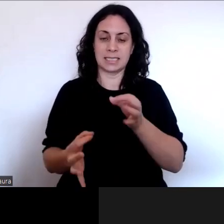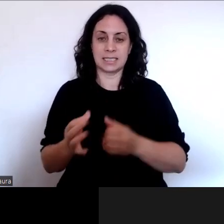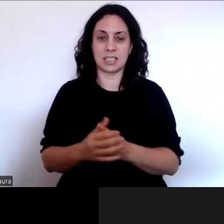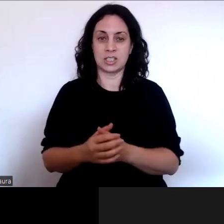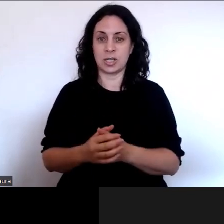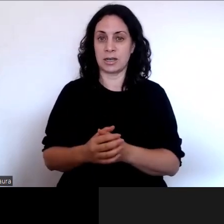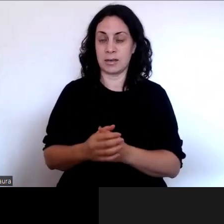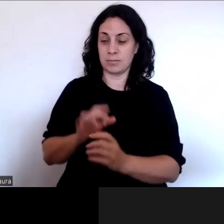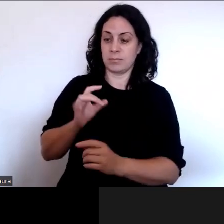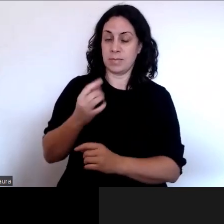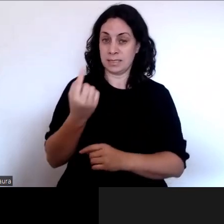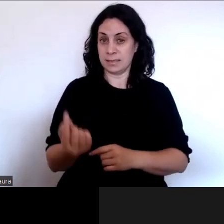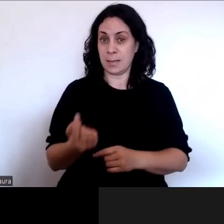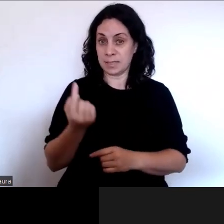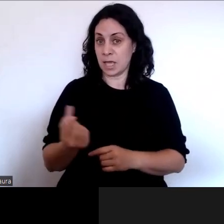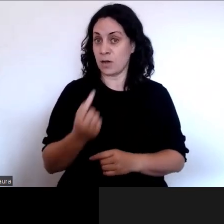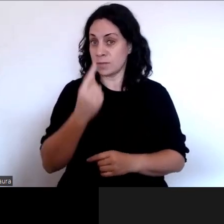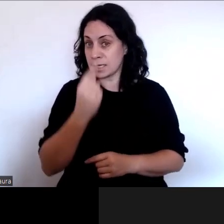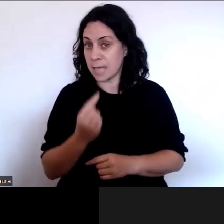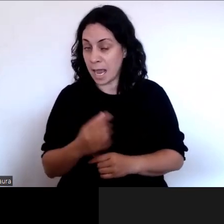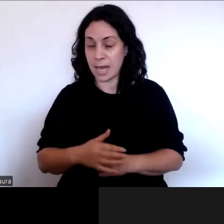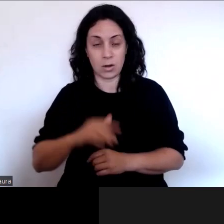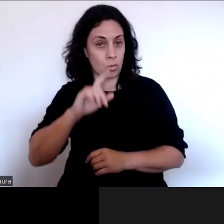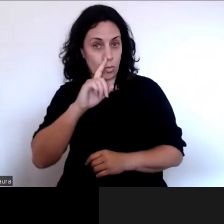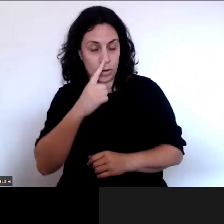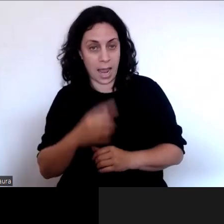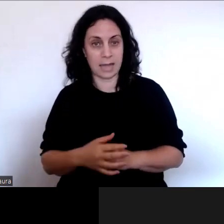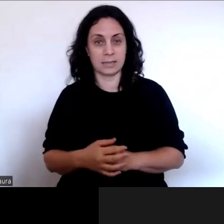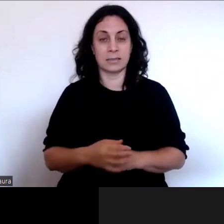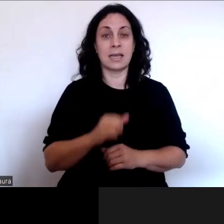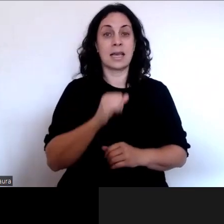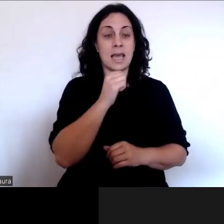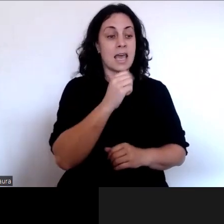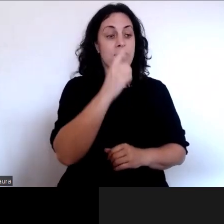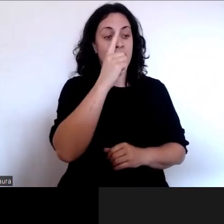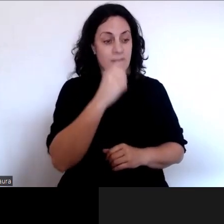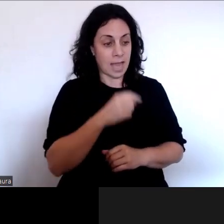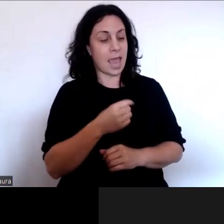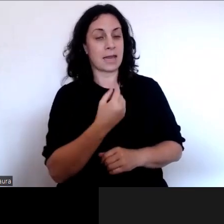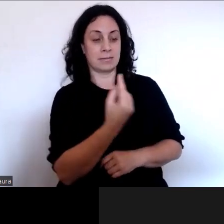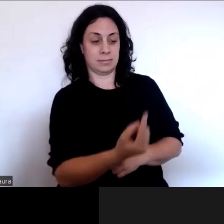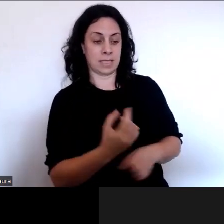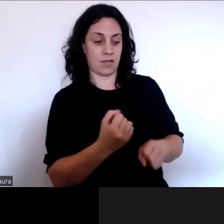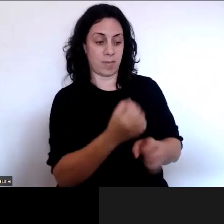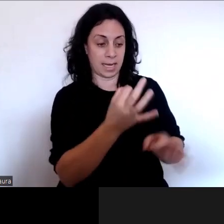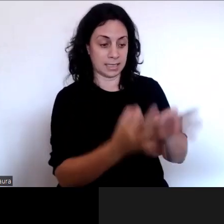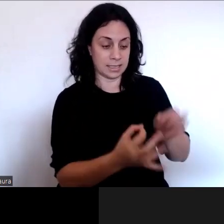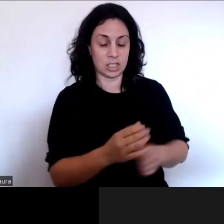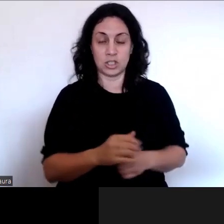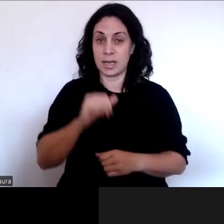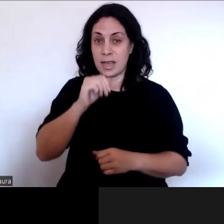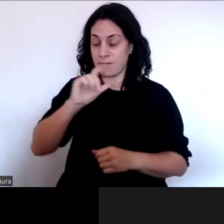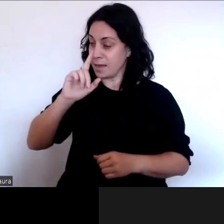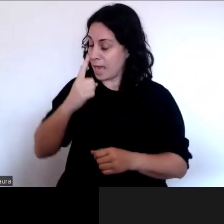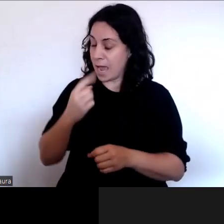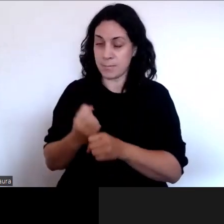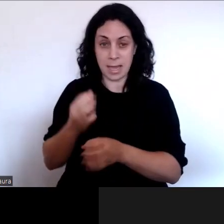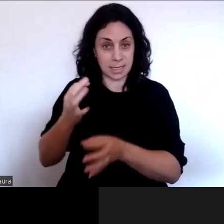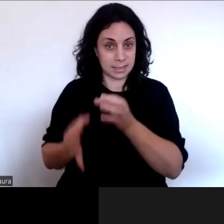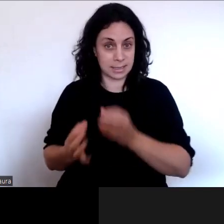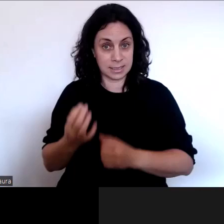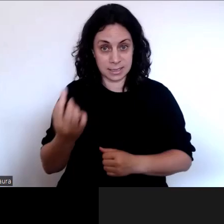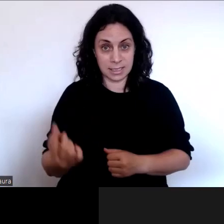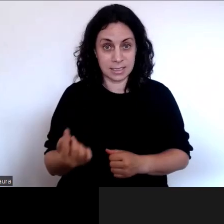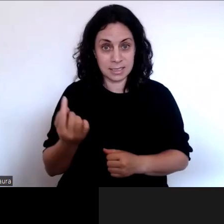don't. And if you do, then you can make your own decision. And if you don't, then your decision might not be even